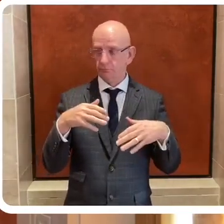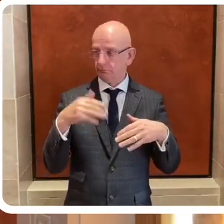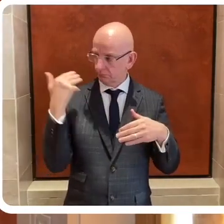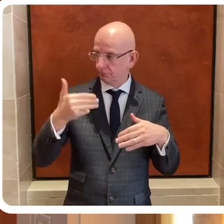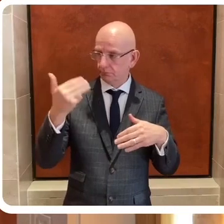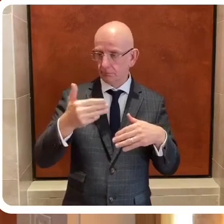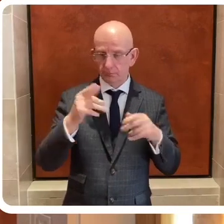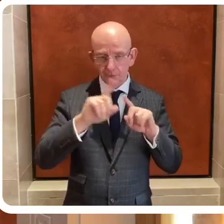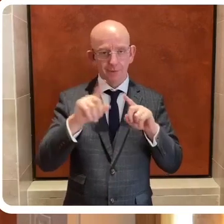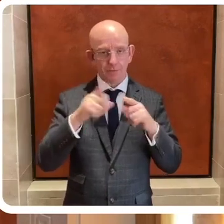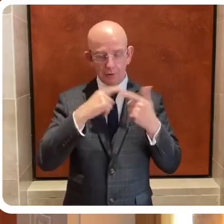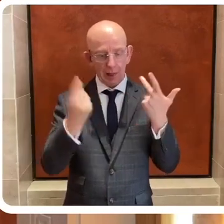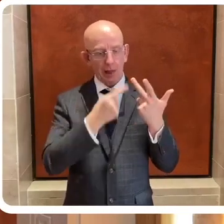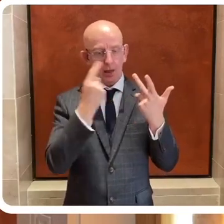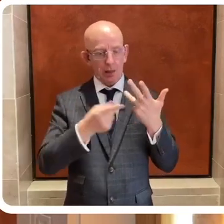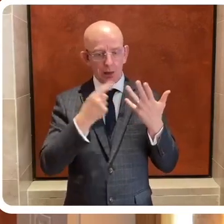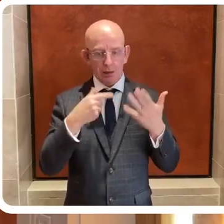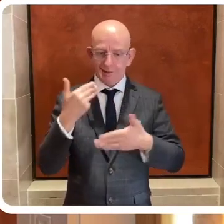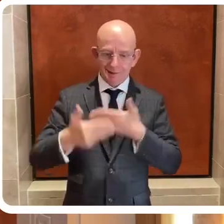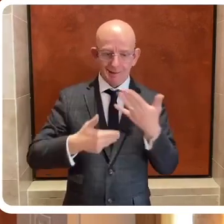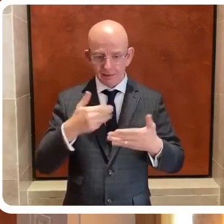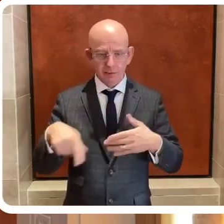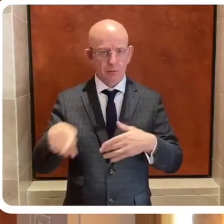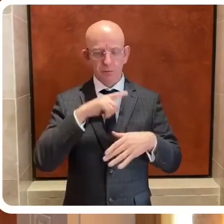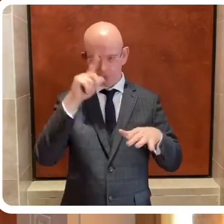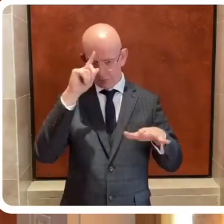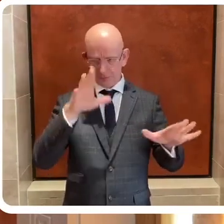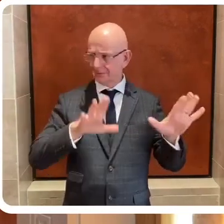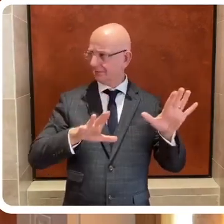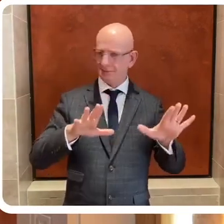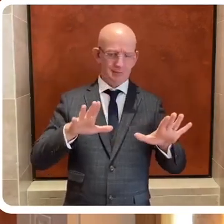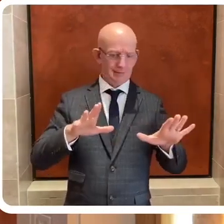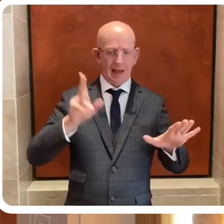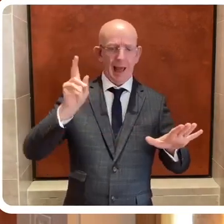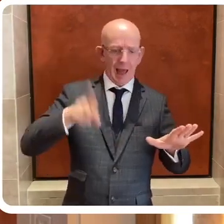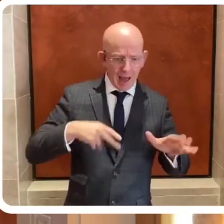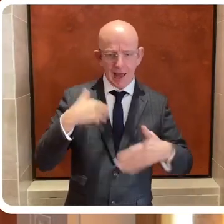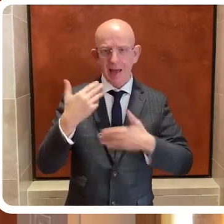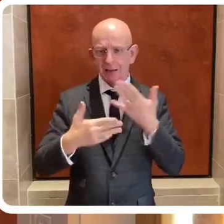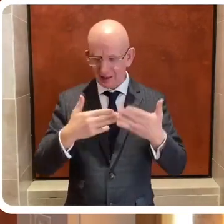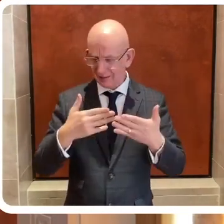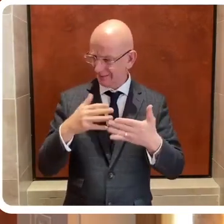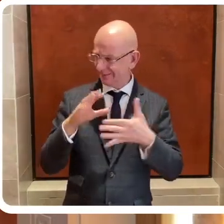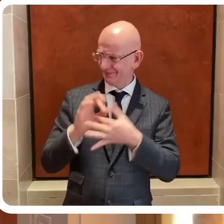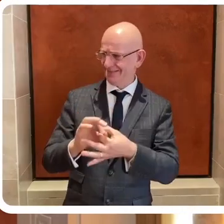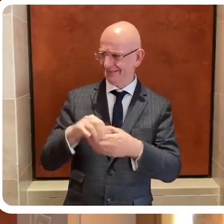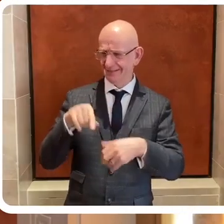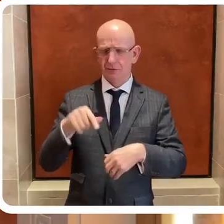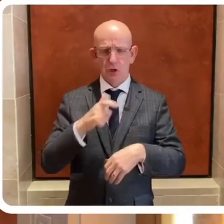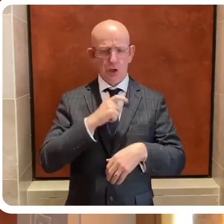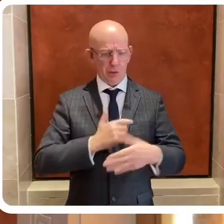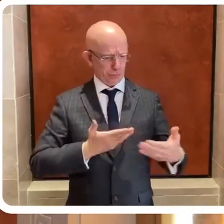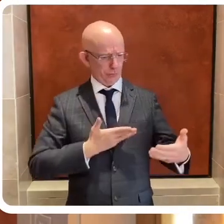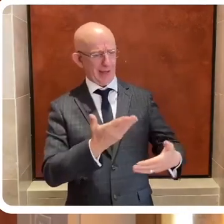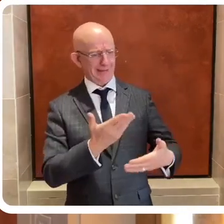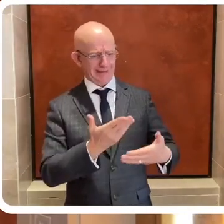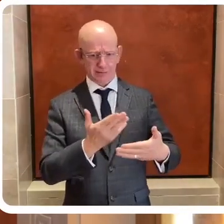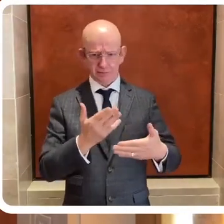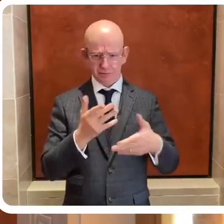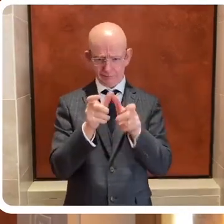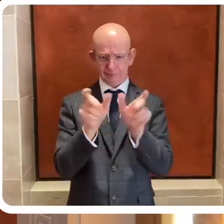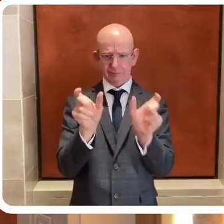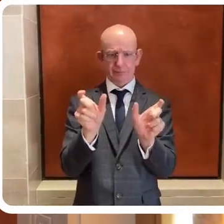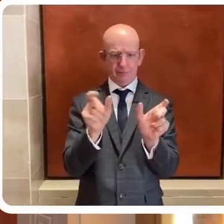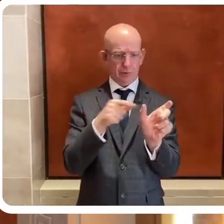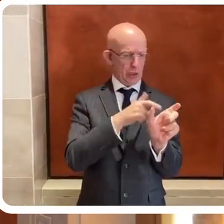the question, what are rights, maybe we should think firstly about the question, what is human? Put simply,